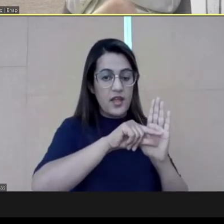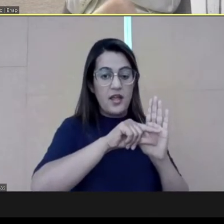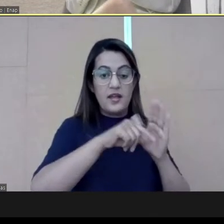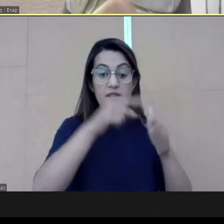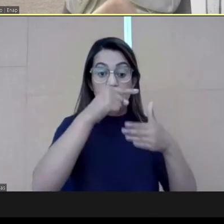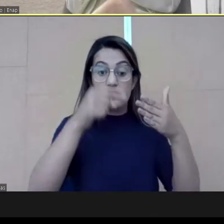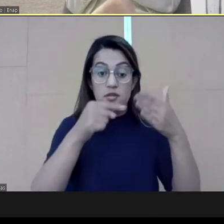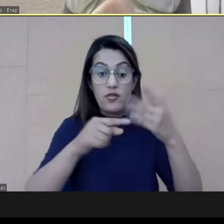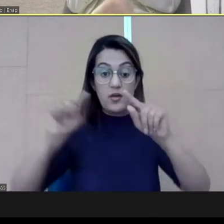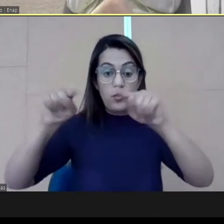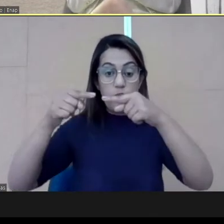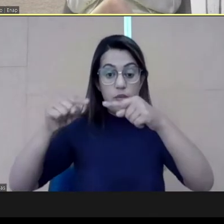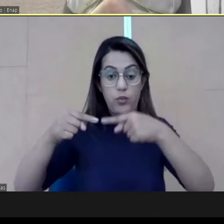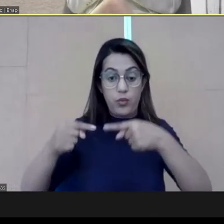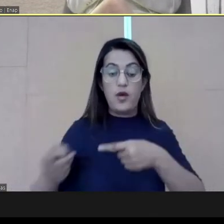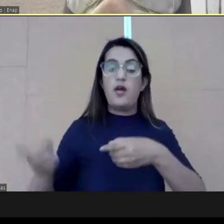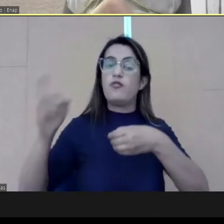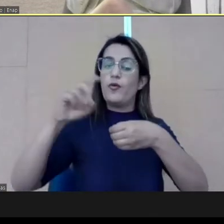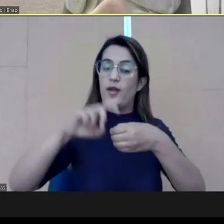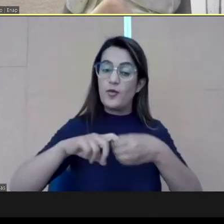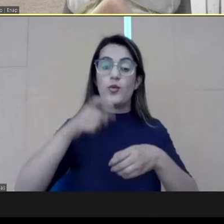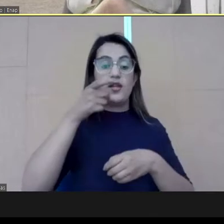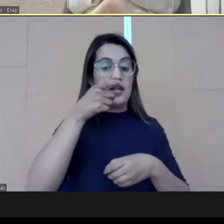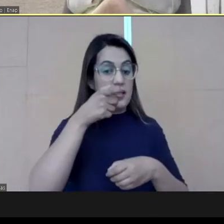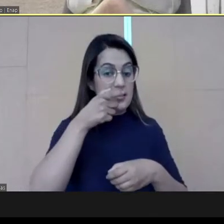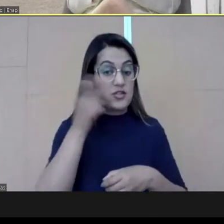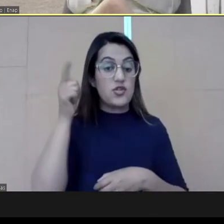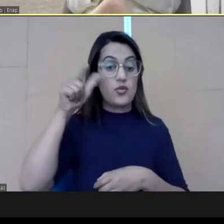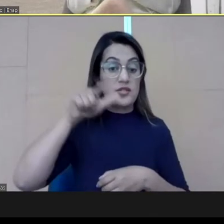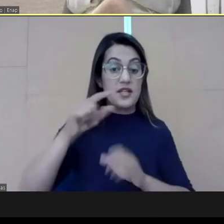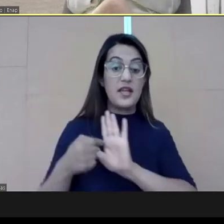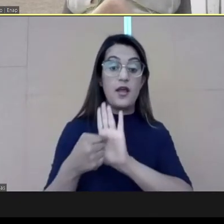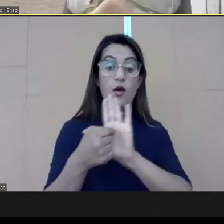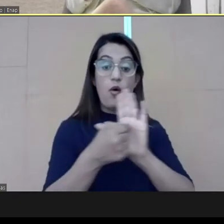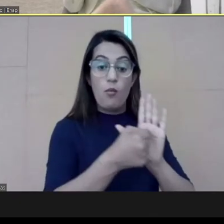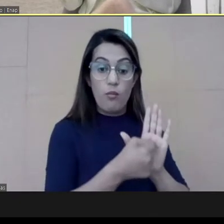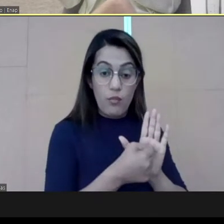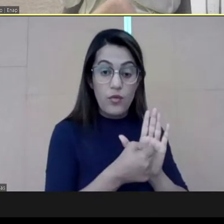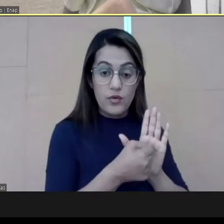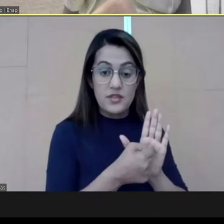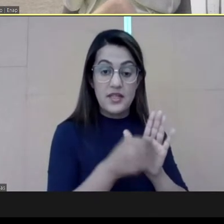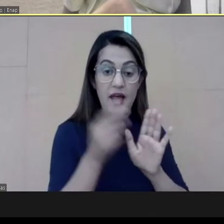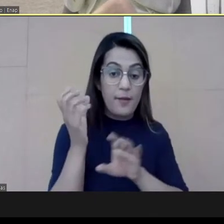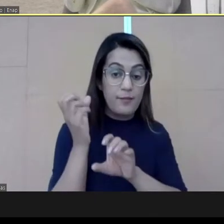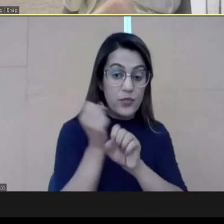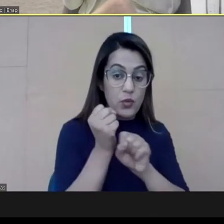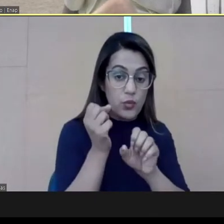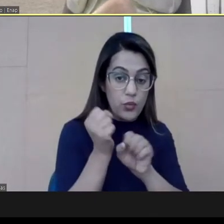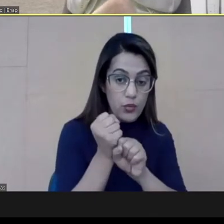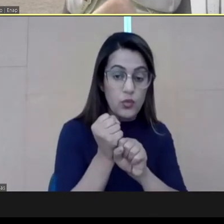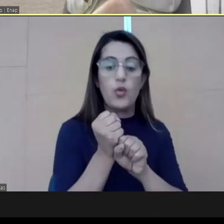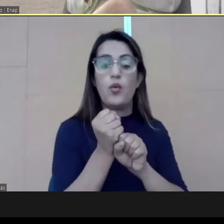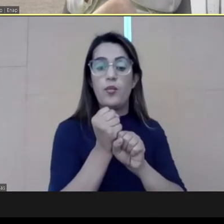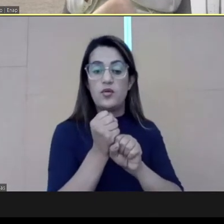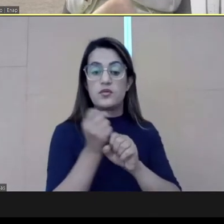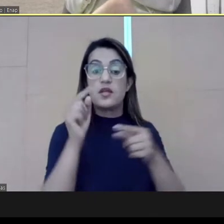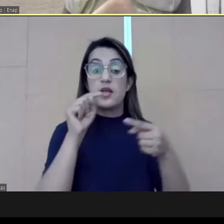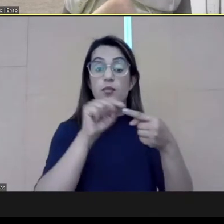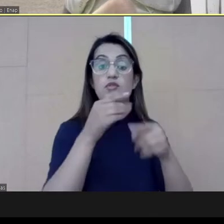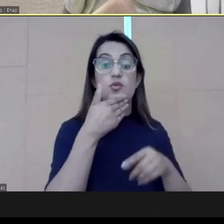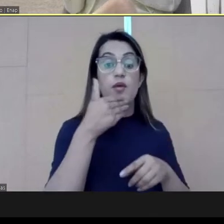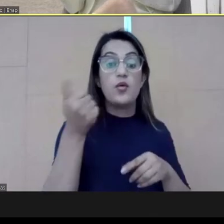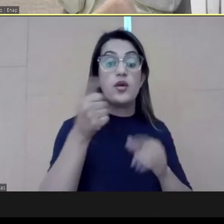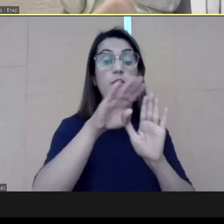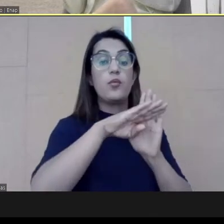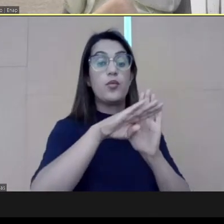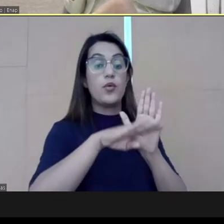the engagement. We have many challenges. It was very interesting, but we could have indicators and we